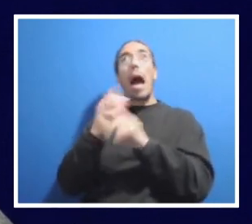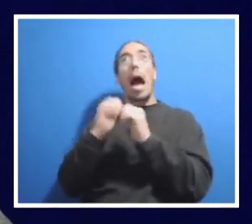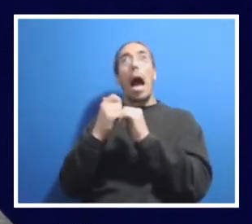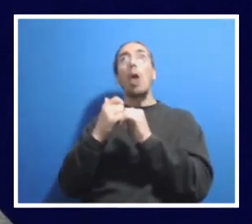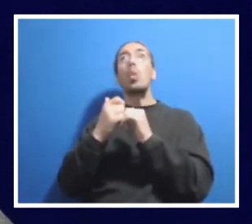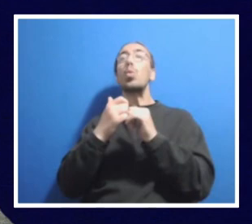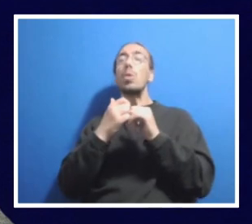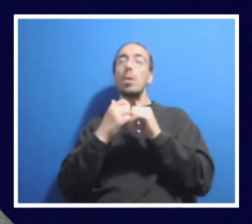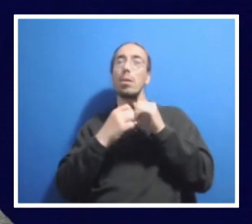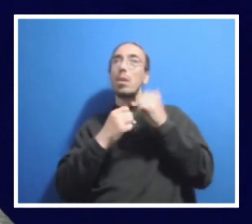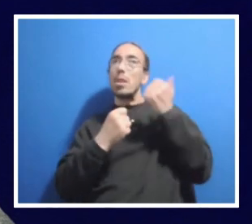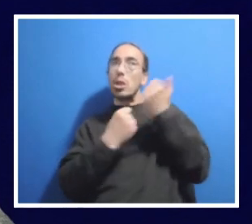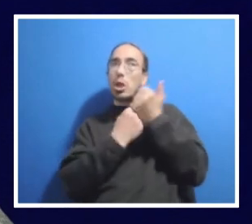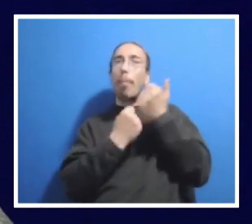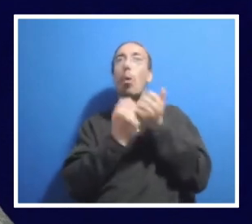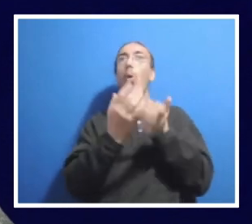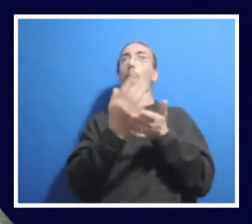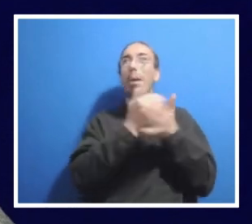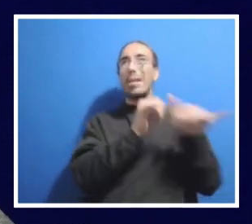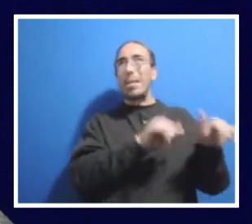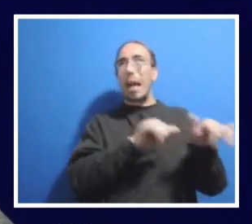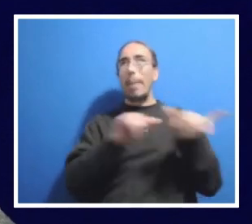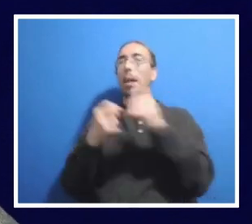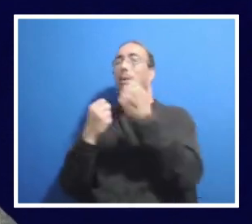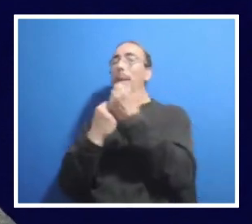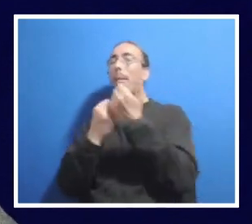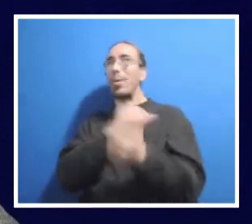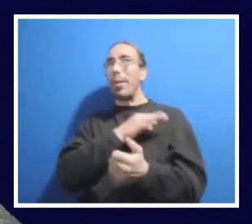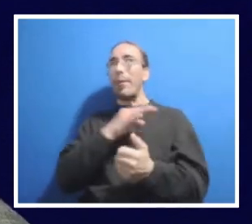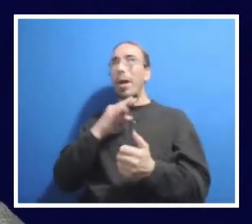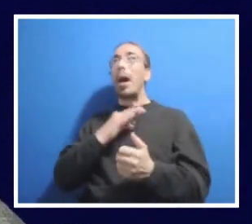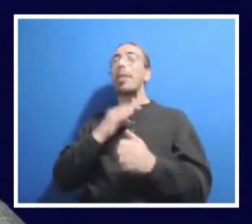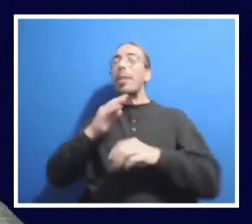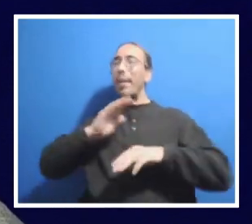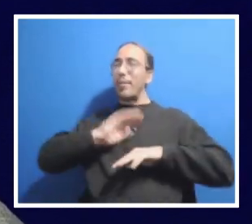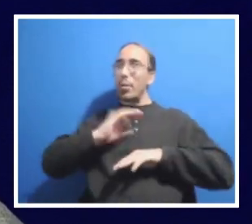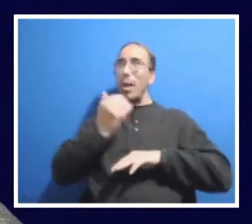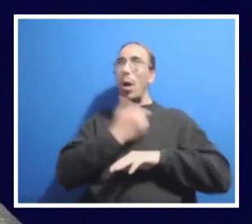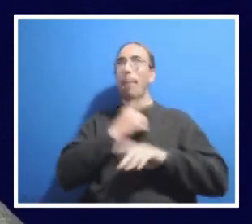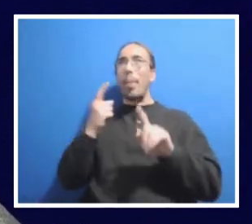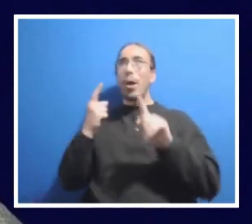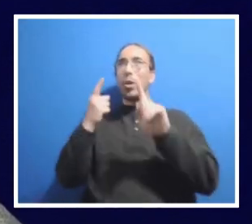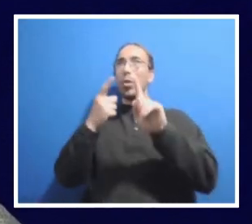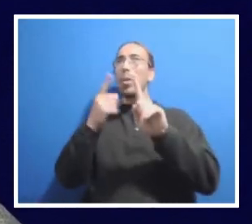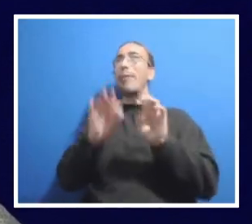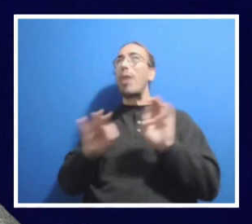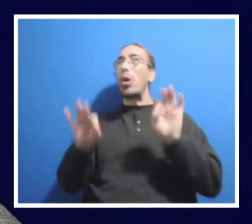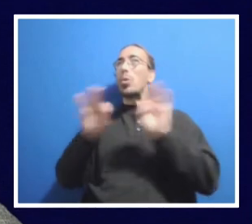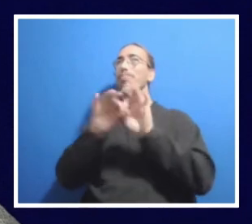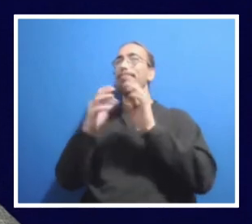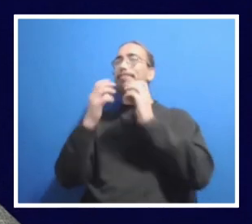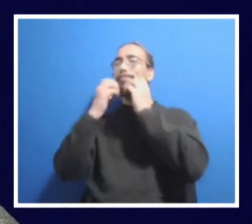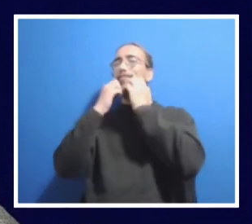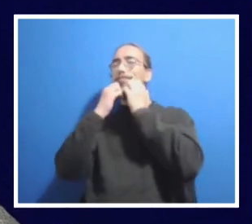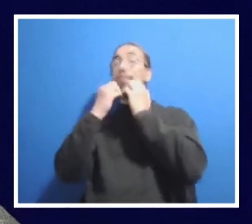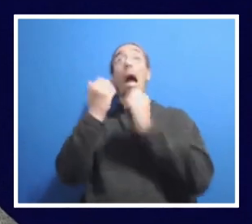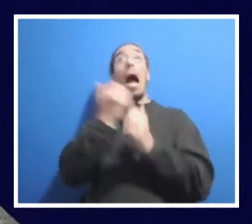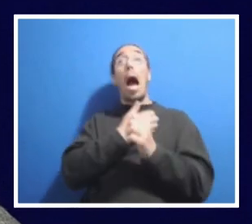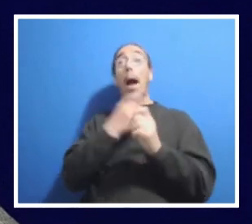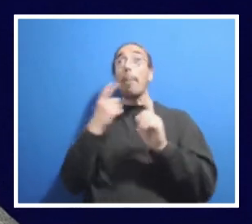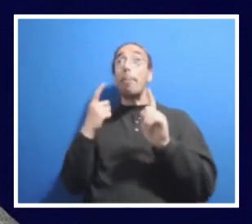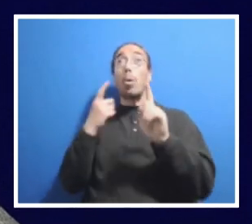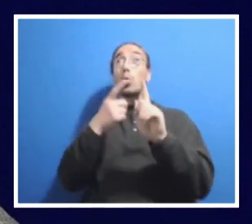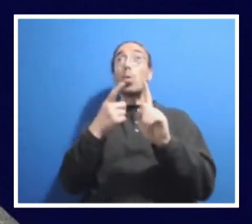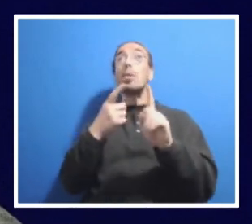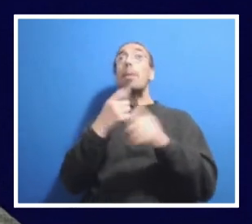students and supports our faculty to meet our mission, our vision and our values. So we know that our mission is to ensure that